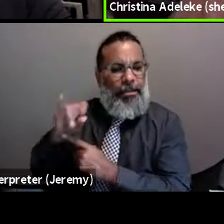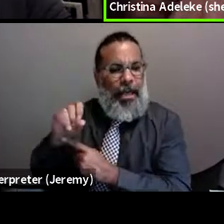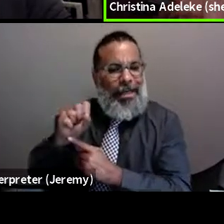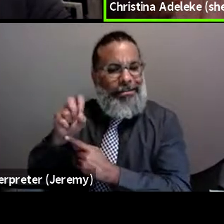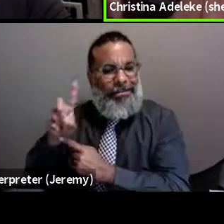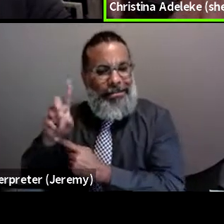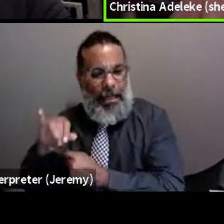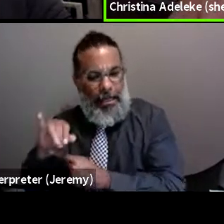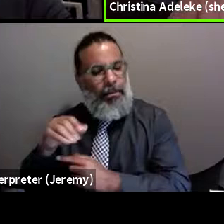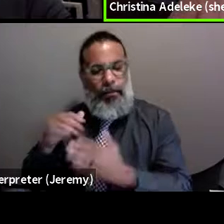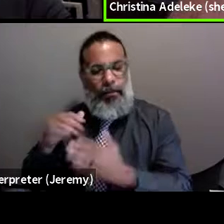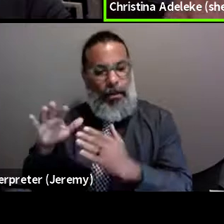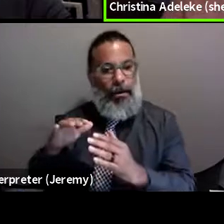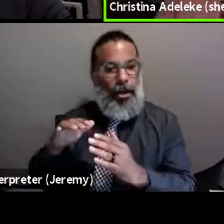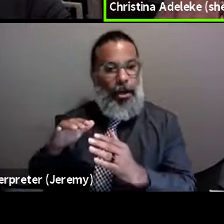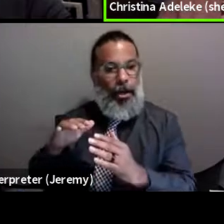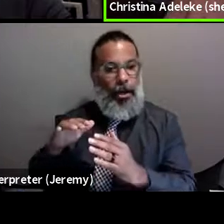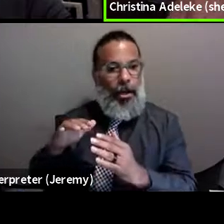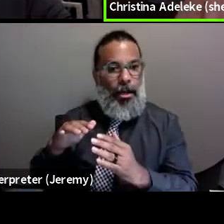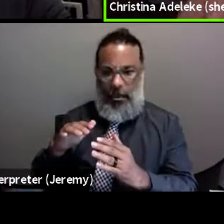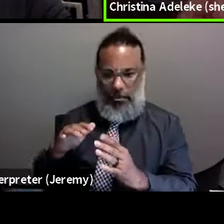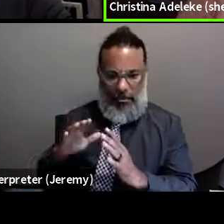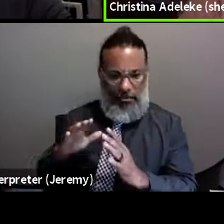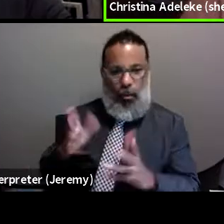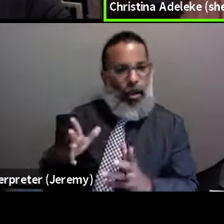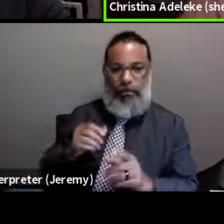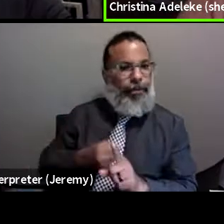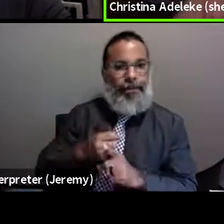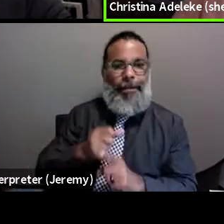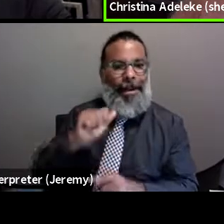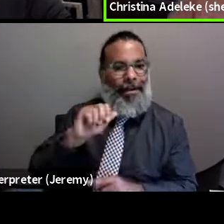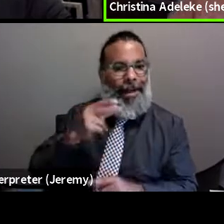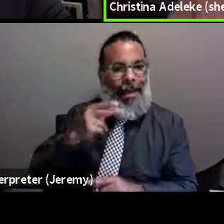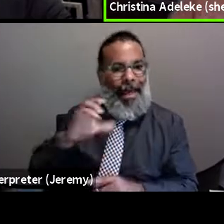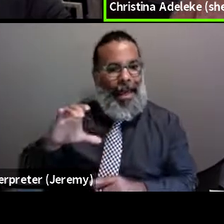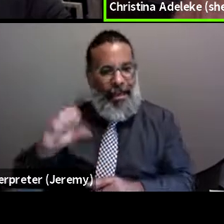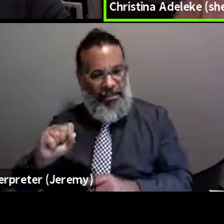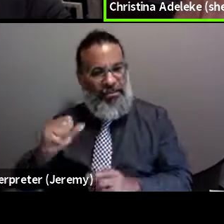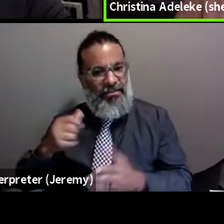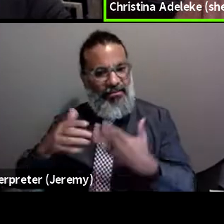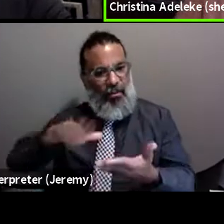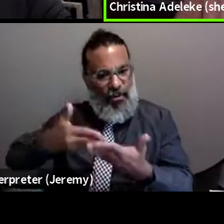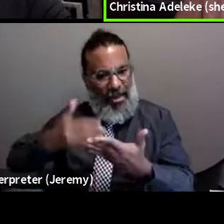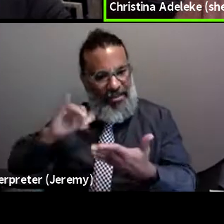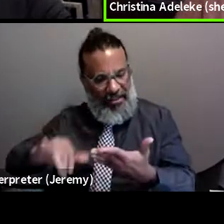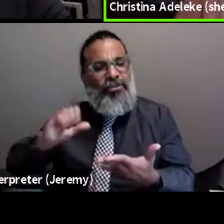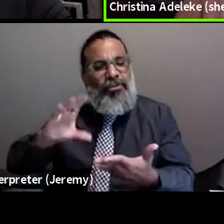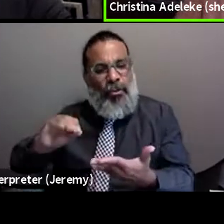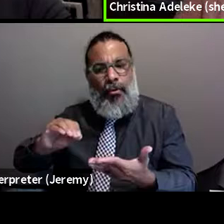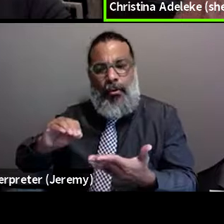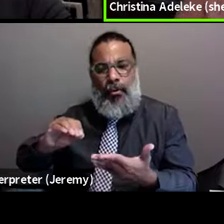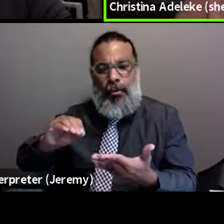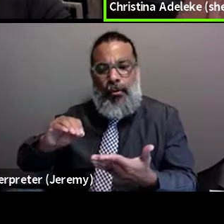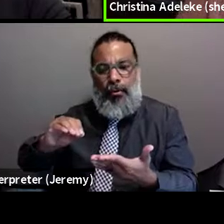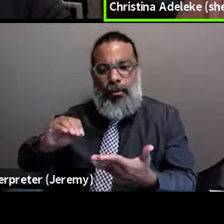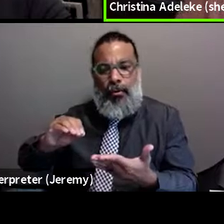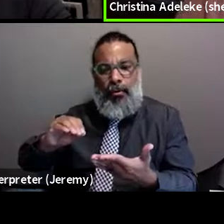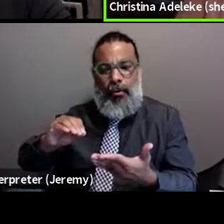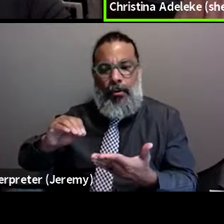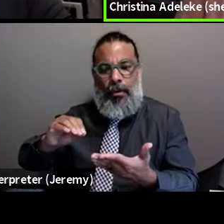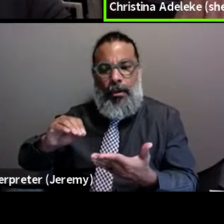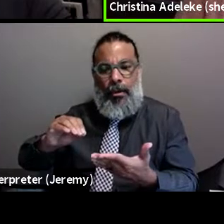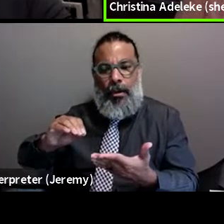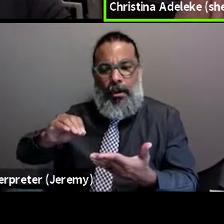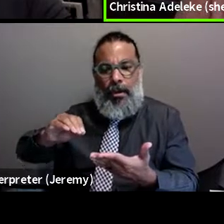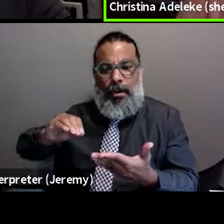and like their access to other resources while trying to help them, you know, build, um, uh, their finances